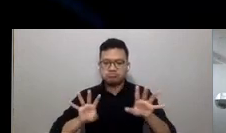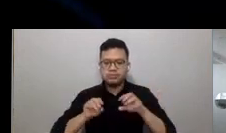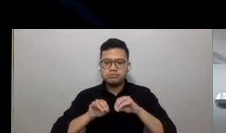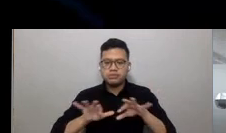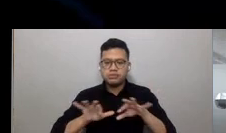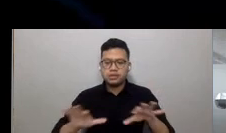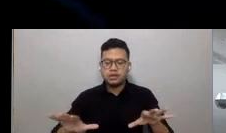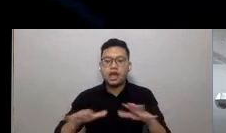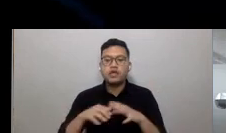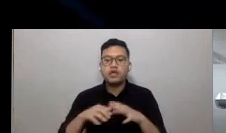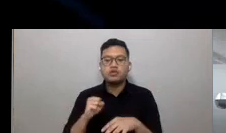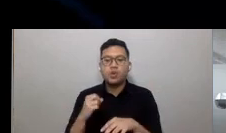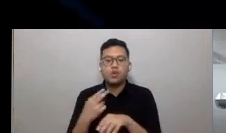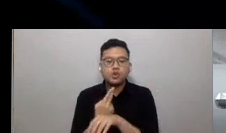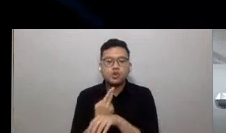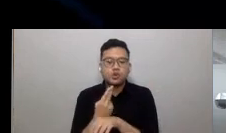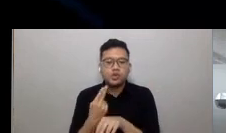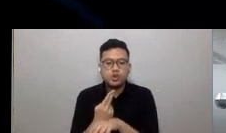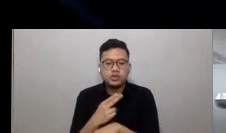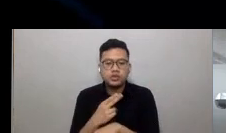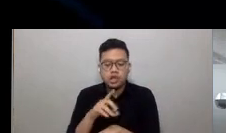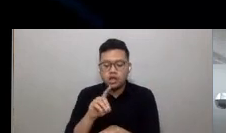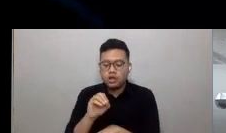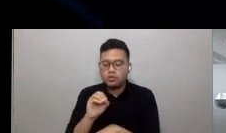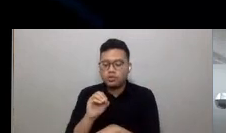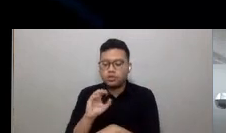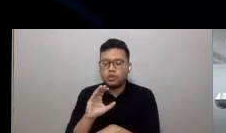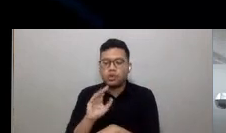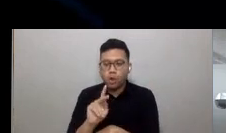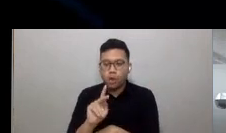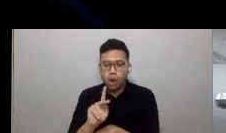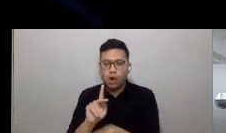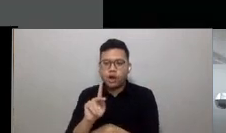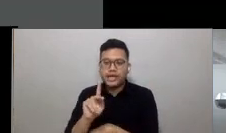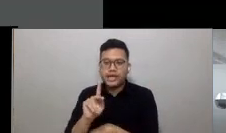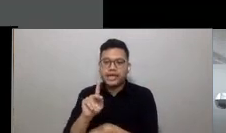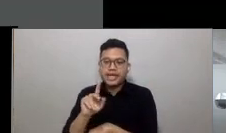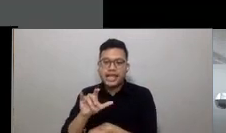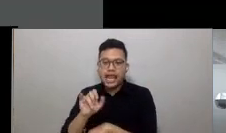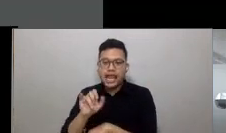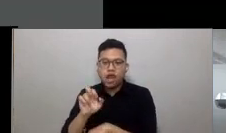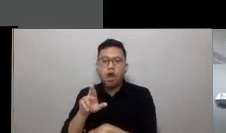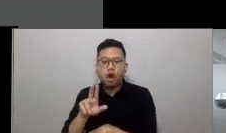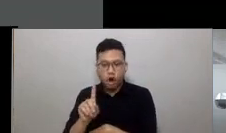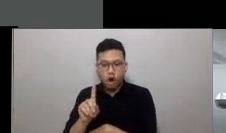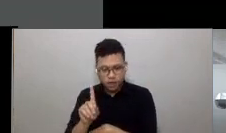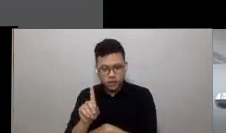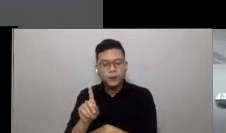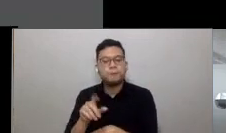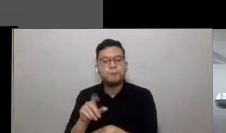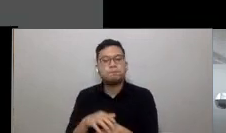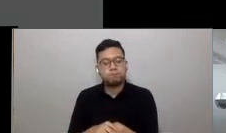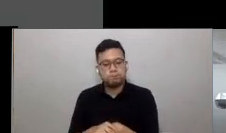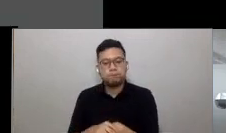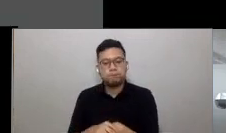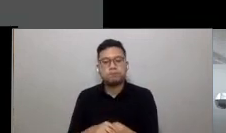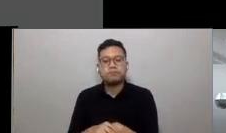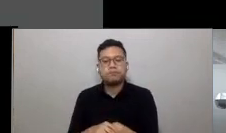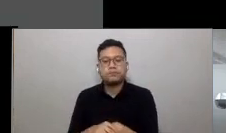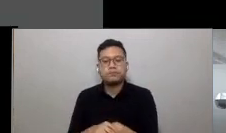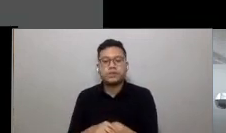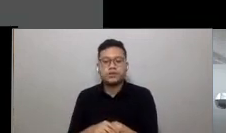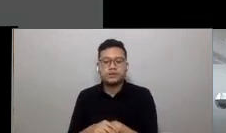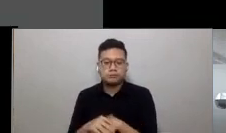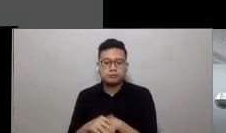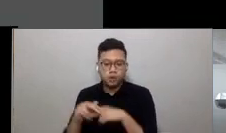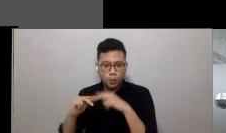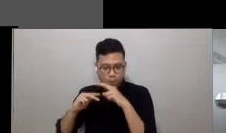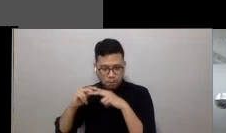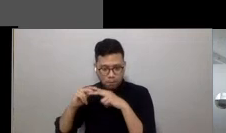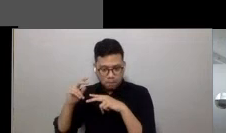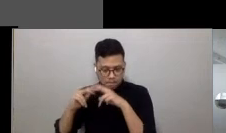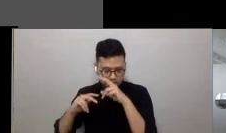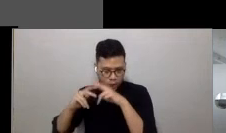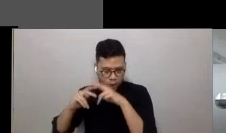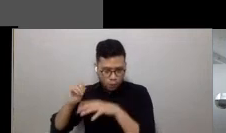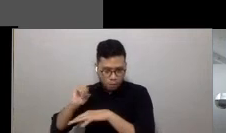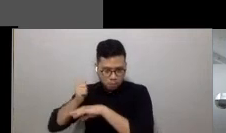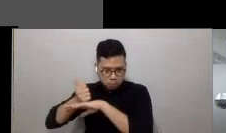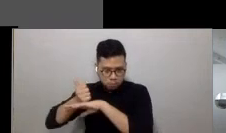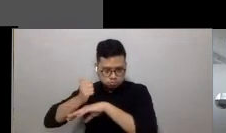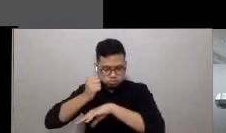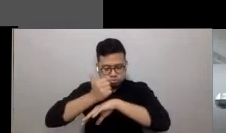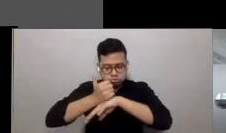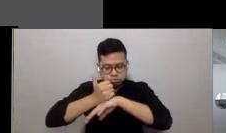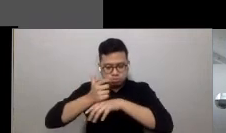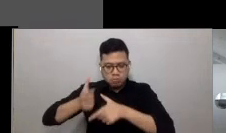Amsterdam whilst being resilient to rising sea levels. Now, over these slides, there are a number of